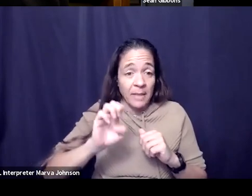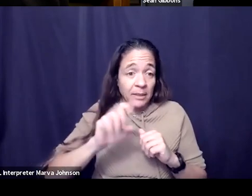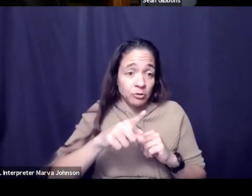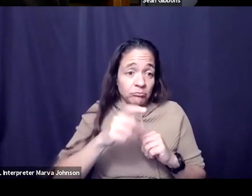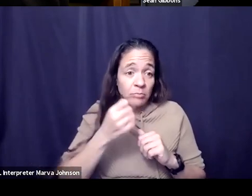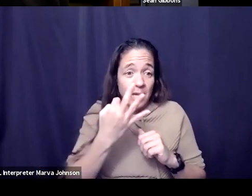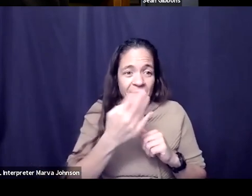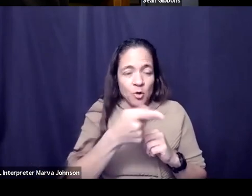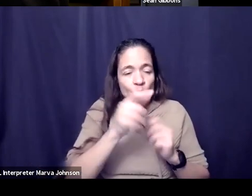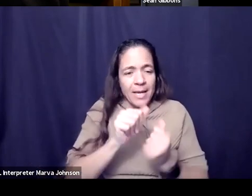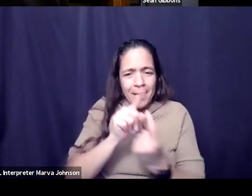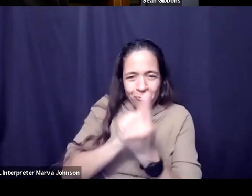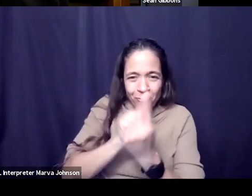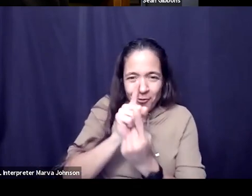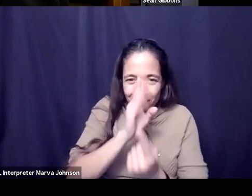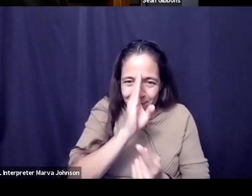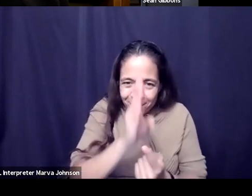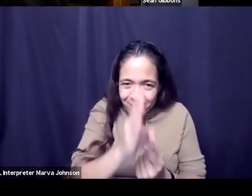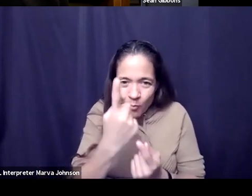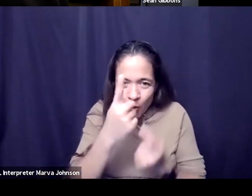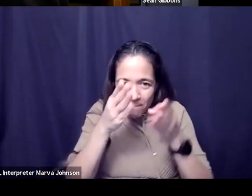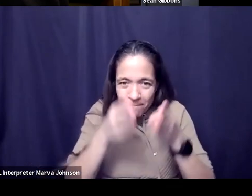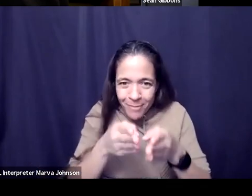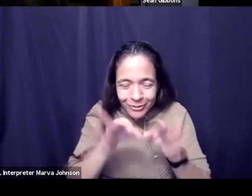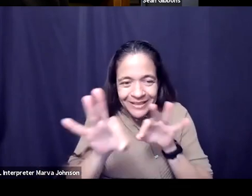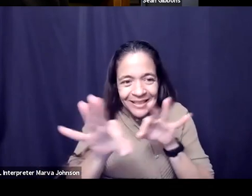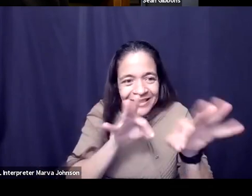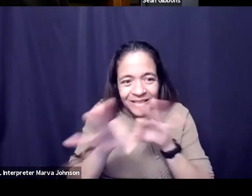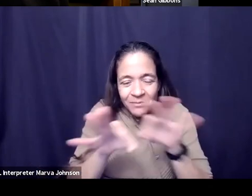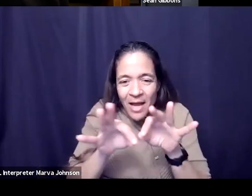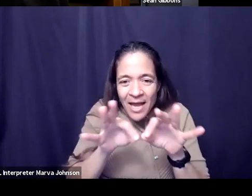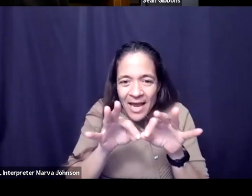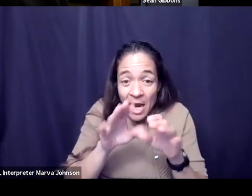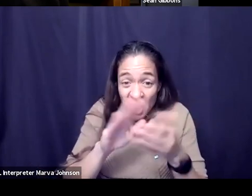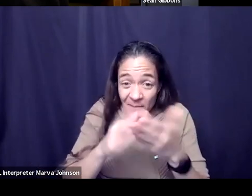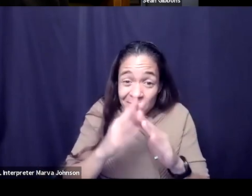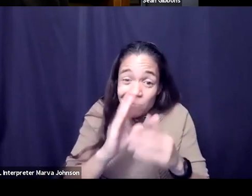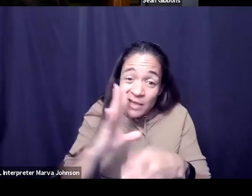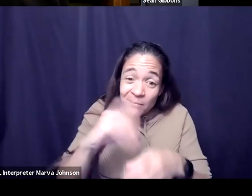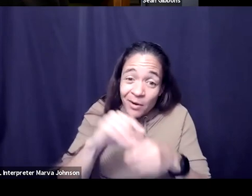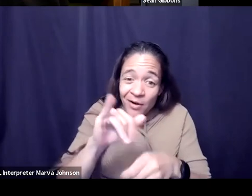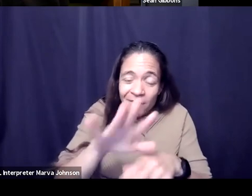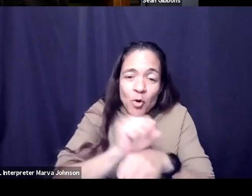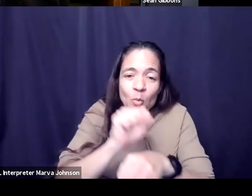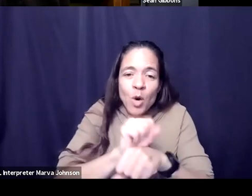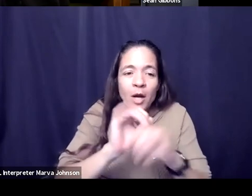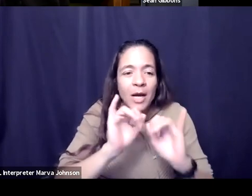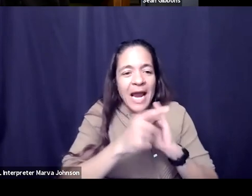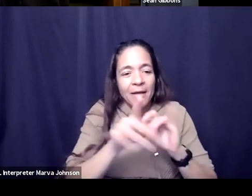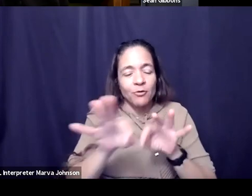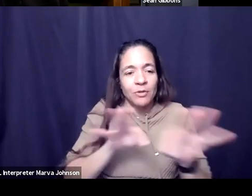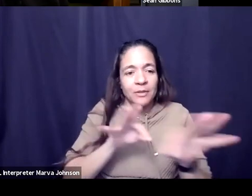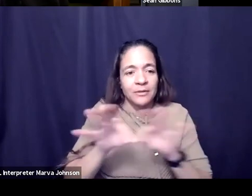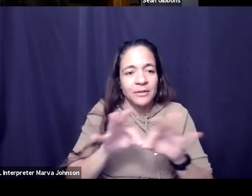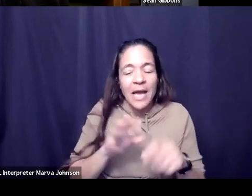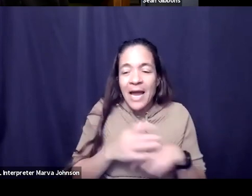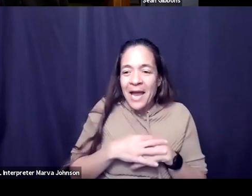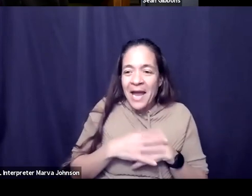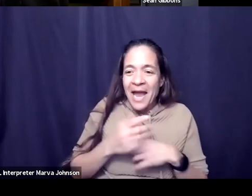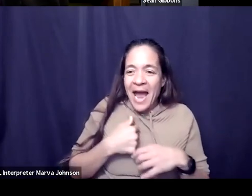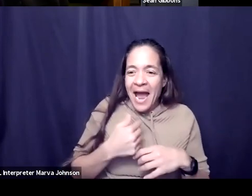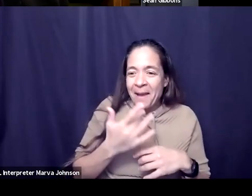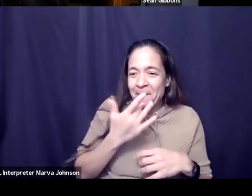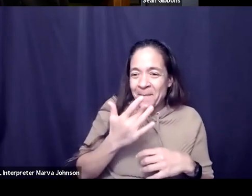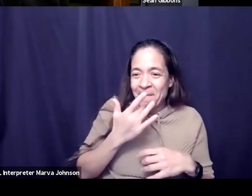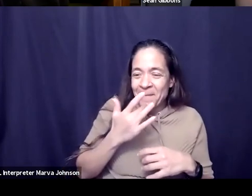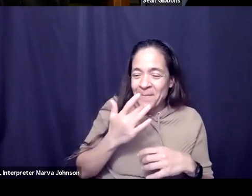one person and explain to them why community is a piece of their work what would you say can i flip it back to you first i would rather remix